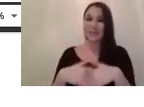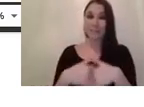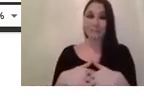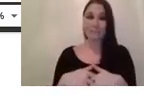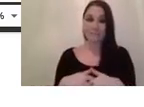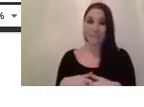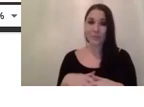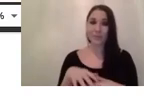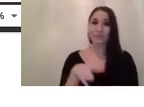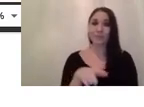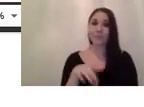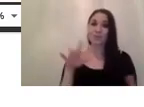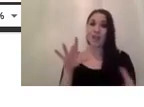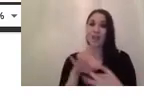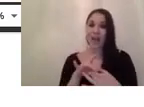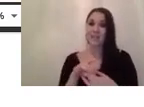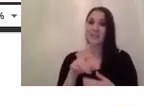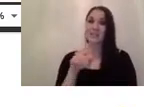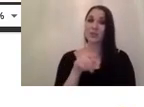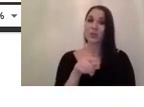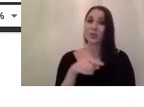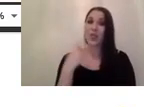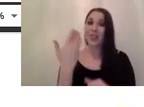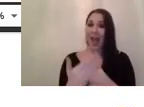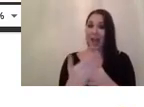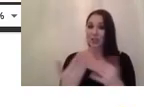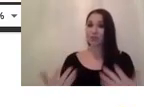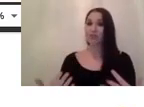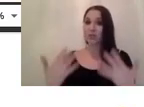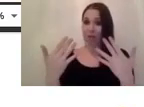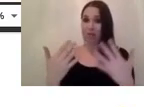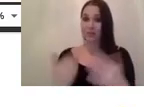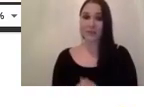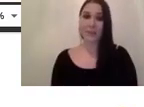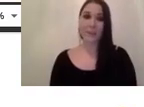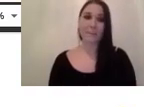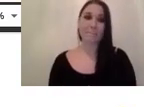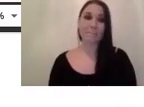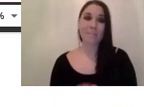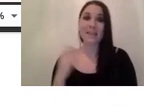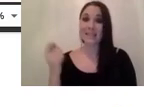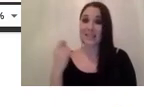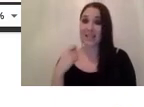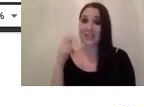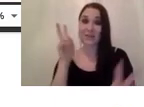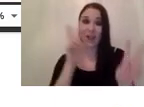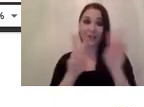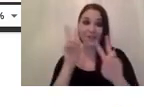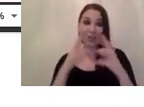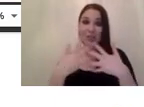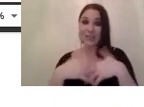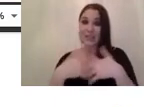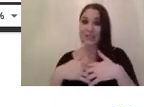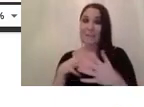quality how the end result is going to be so a successful a successful uh vision system means